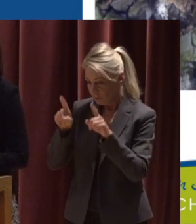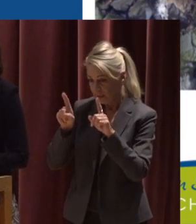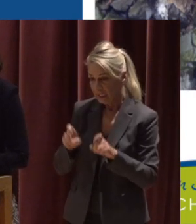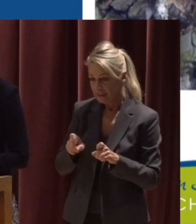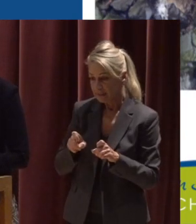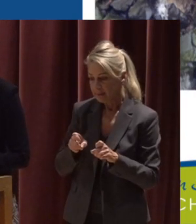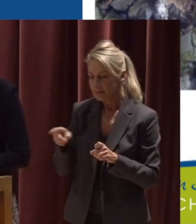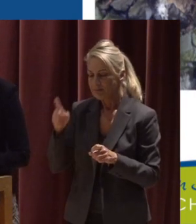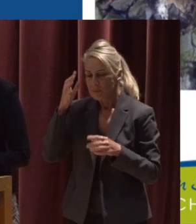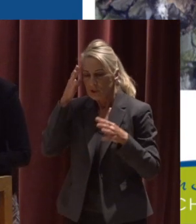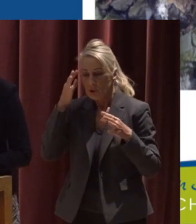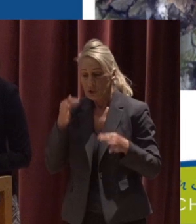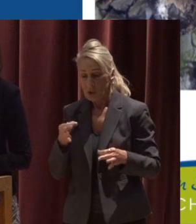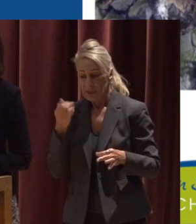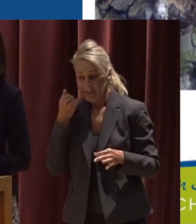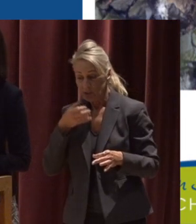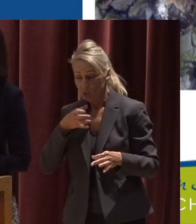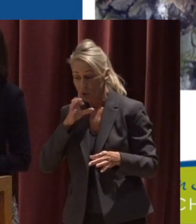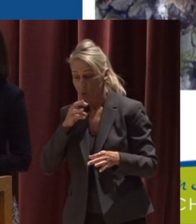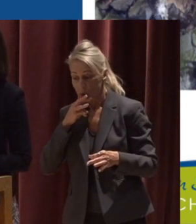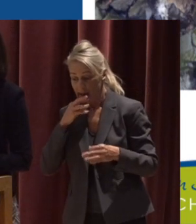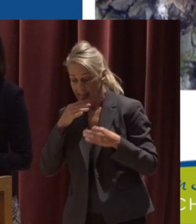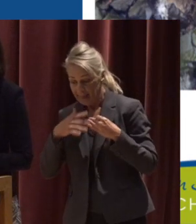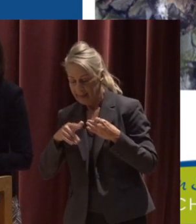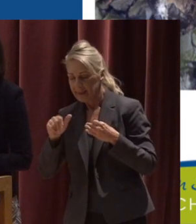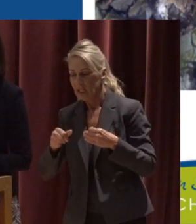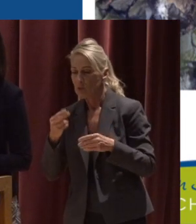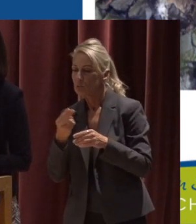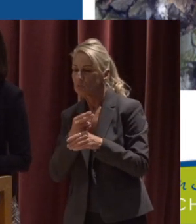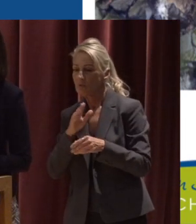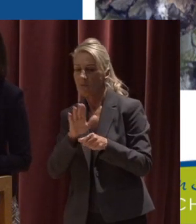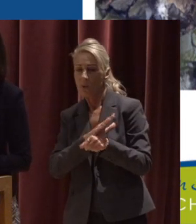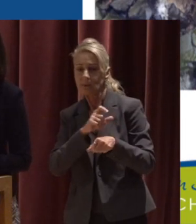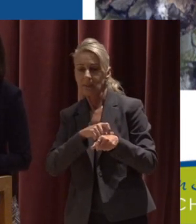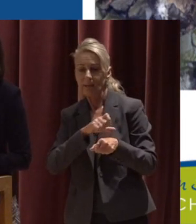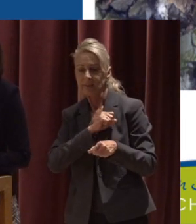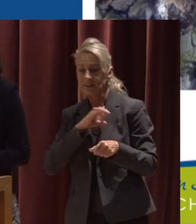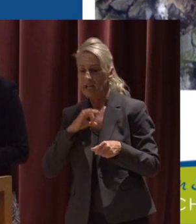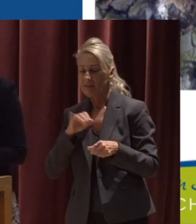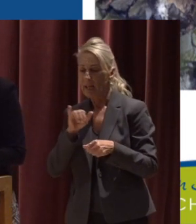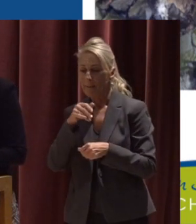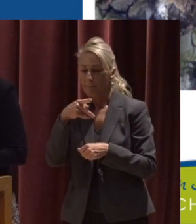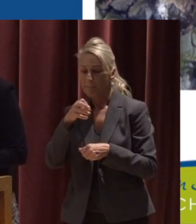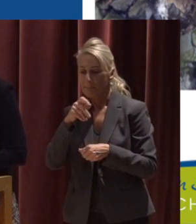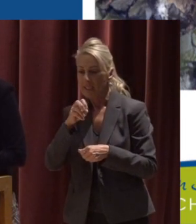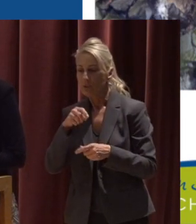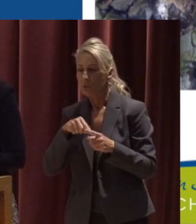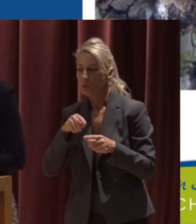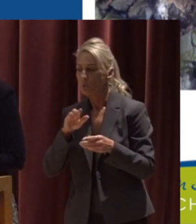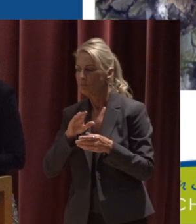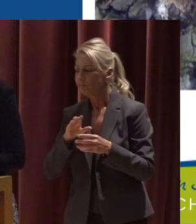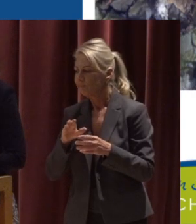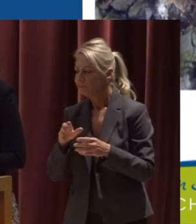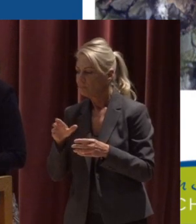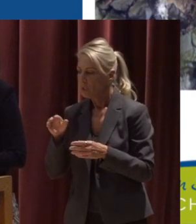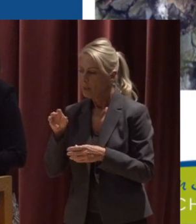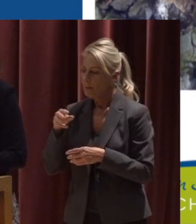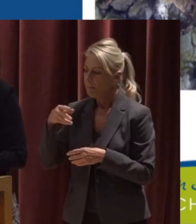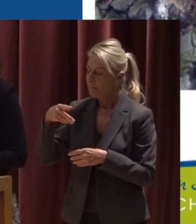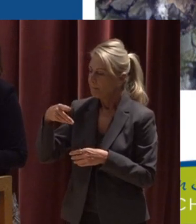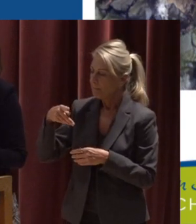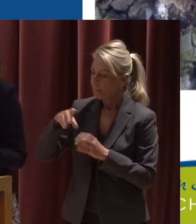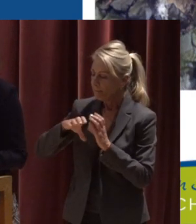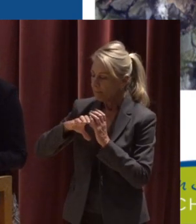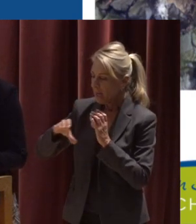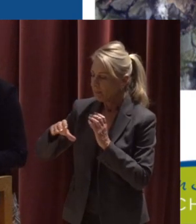If they've determined that it's a drinking water leak They can work with full-time staff members such as Pete Dalrymple To do a pipe shed investigation in hopes of